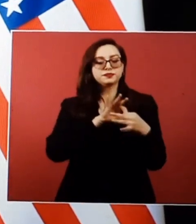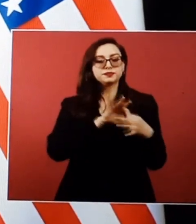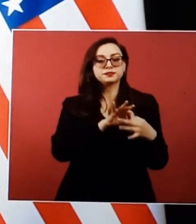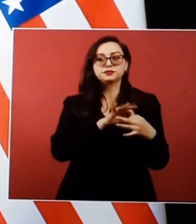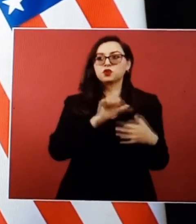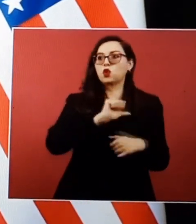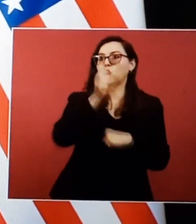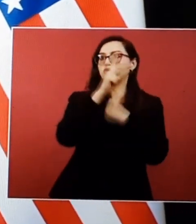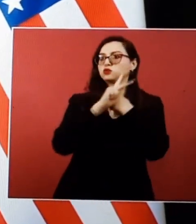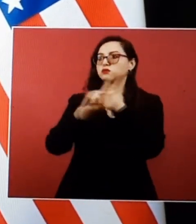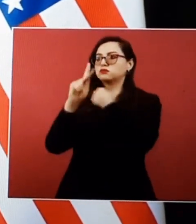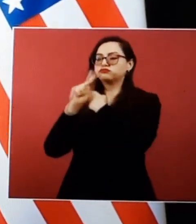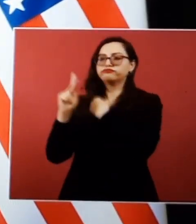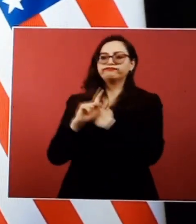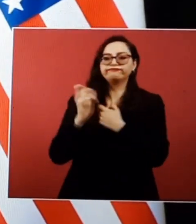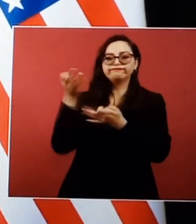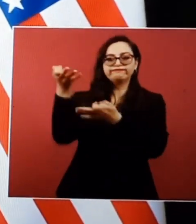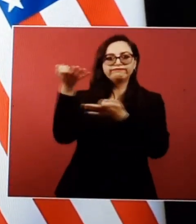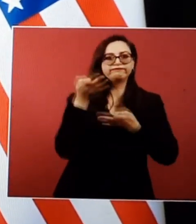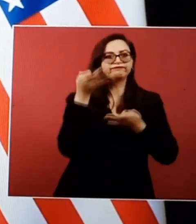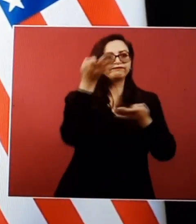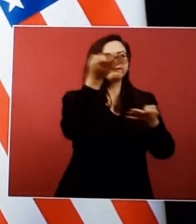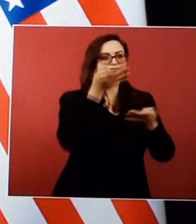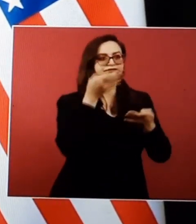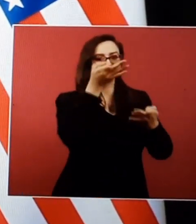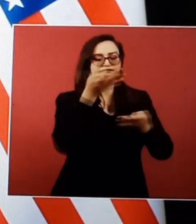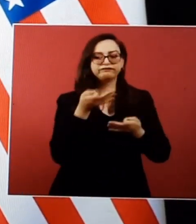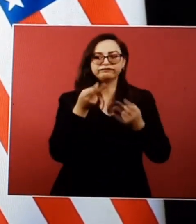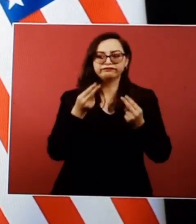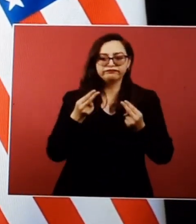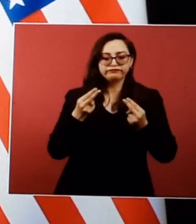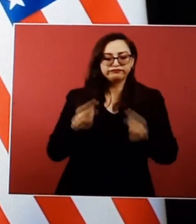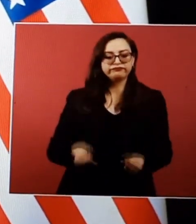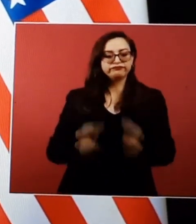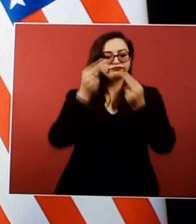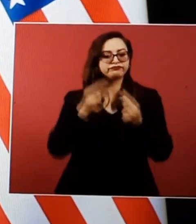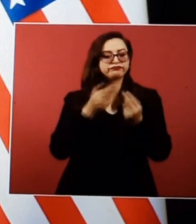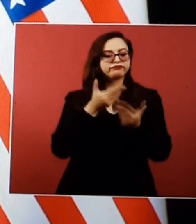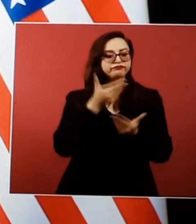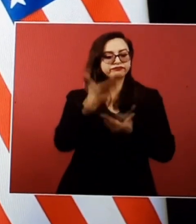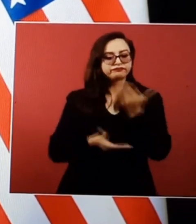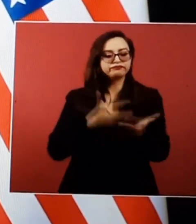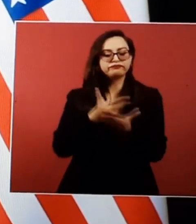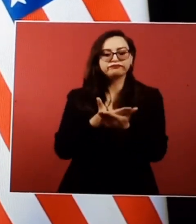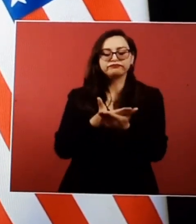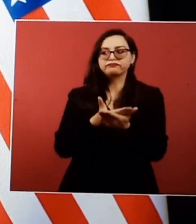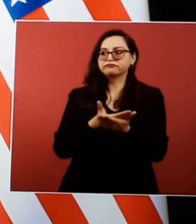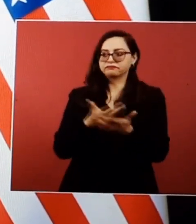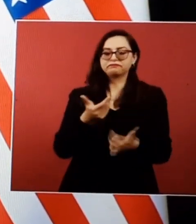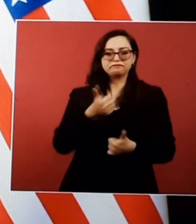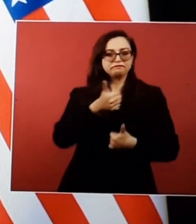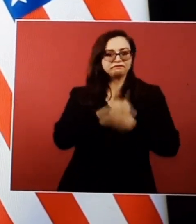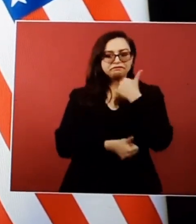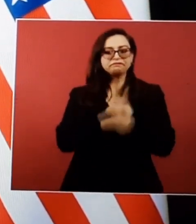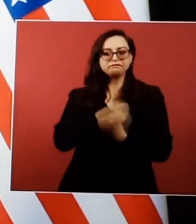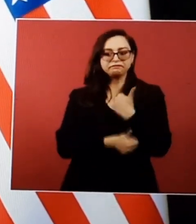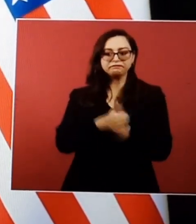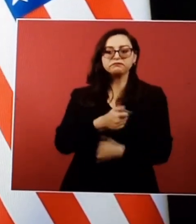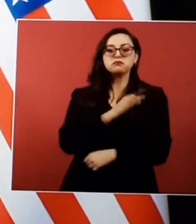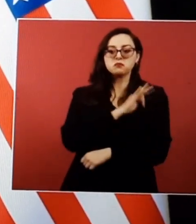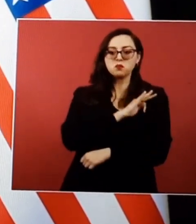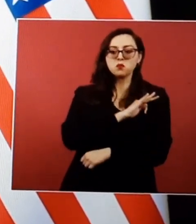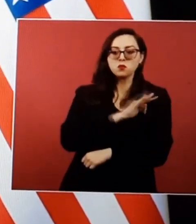from the world over. NAFTA is competitive in the world. It makes sense why.